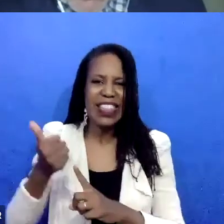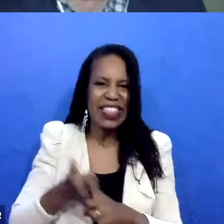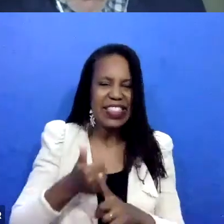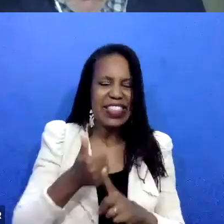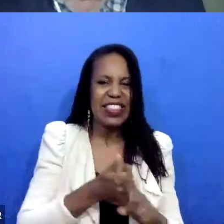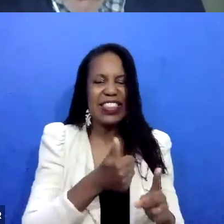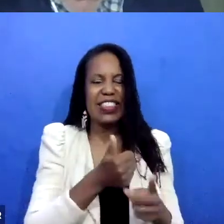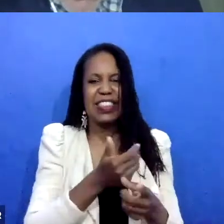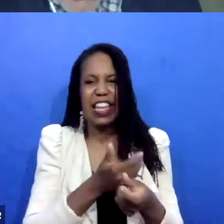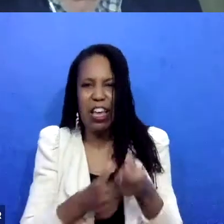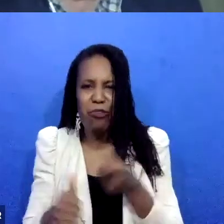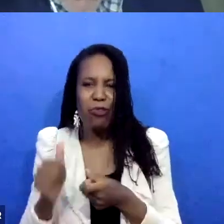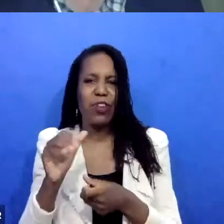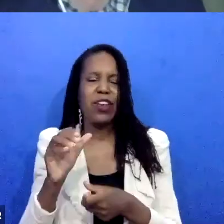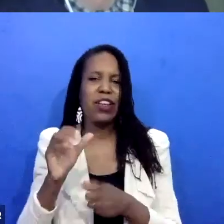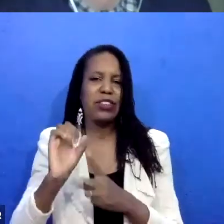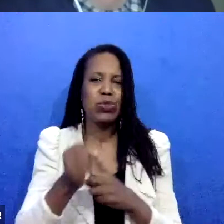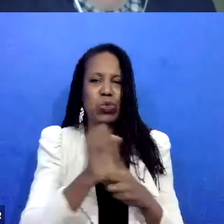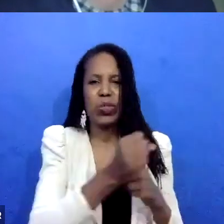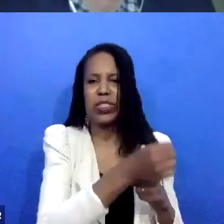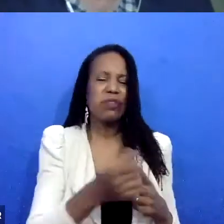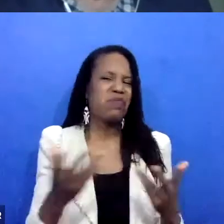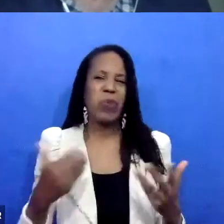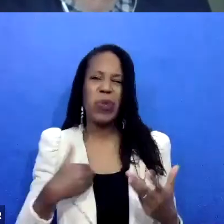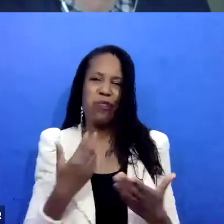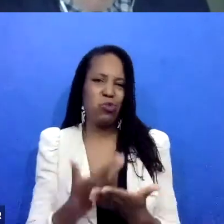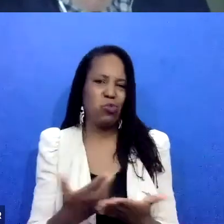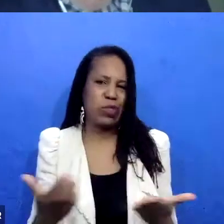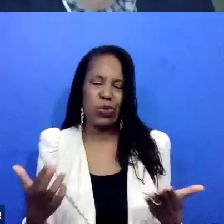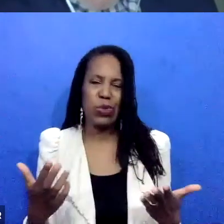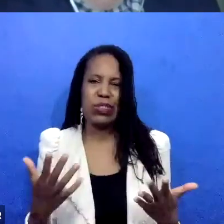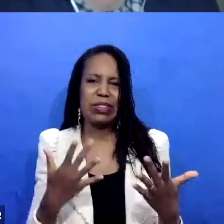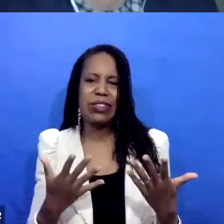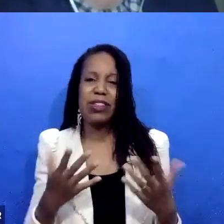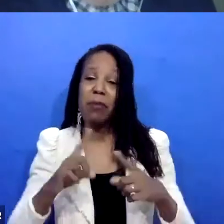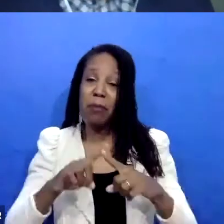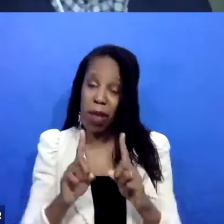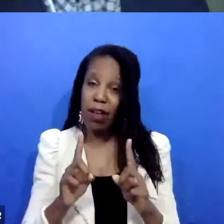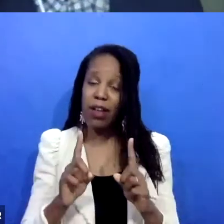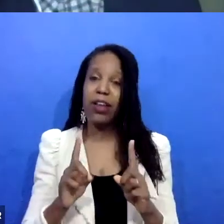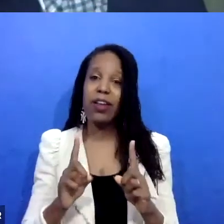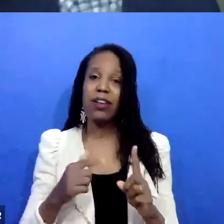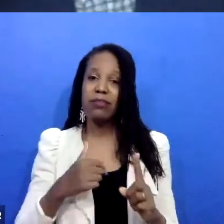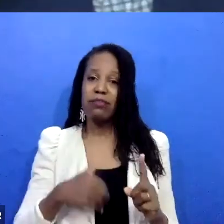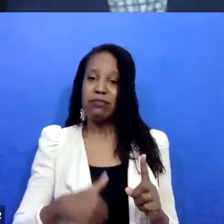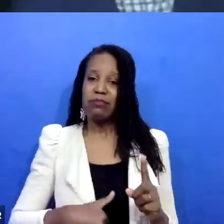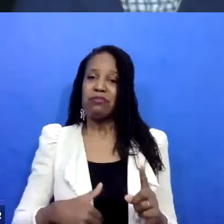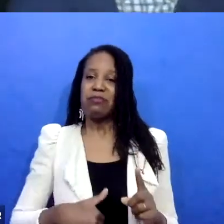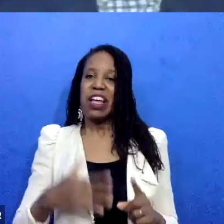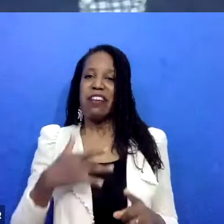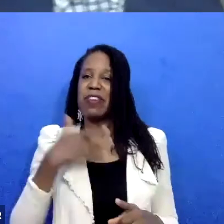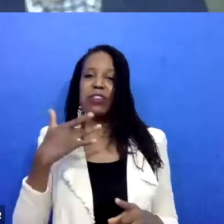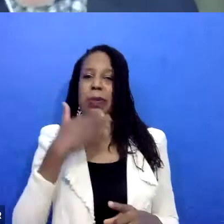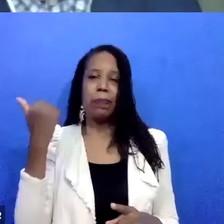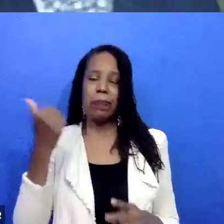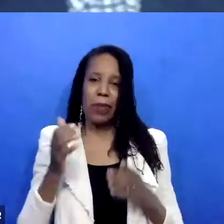But I do have a fundamental belief that this is a very good way of addressing these kinds of harms, and that